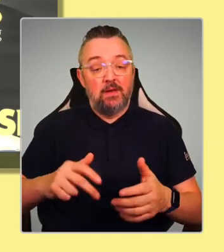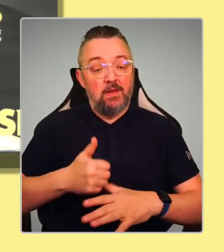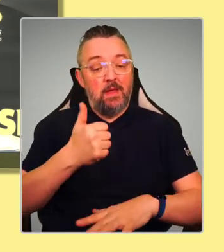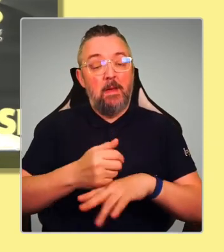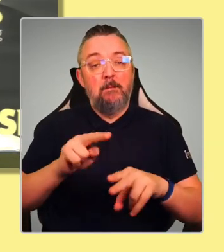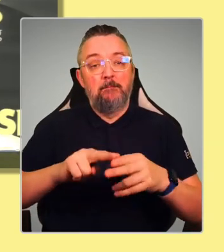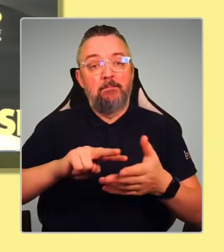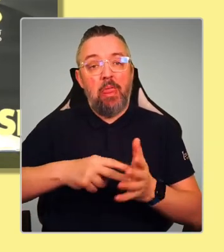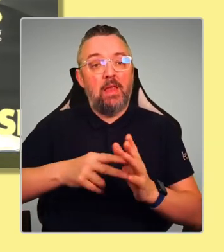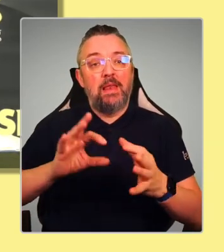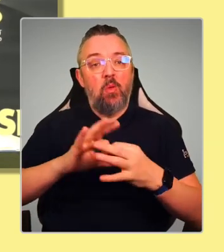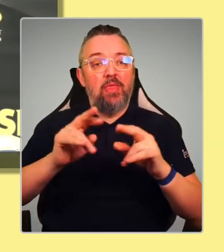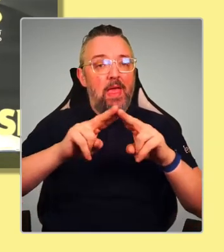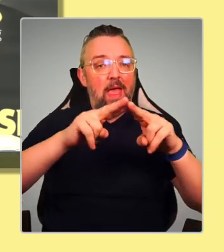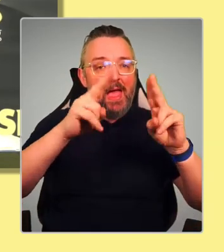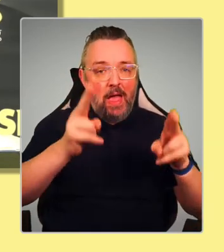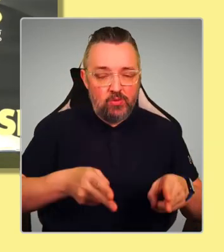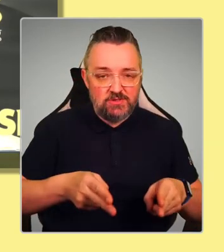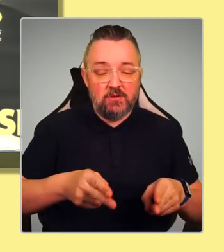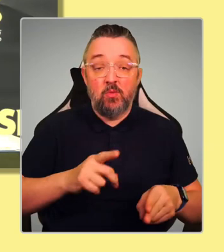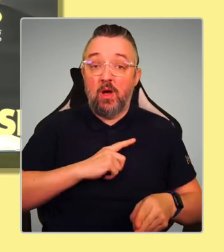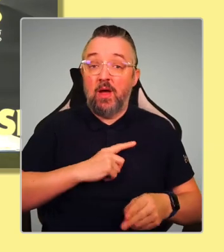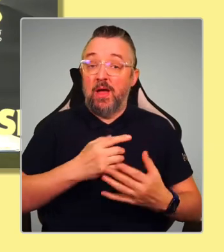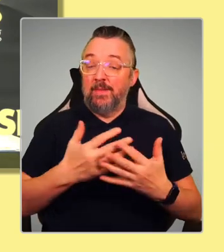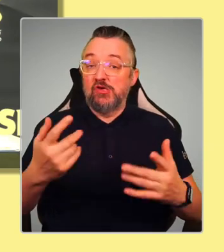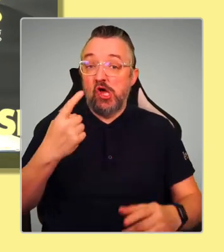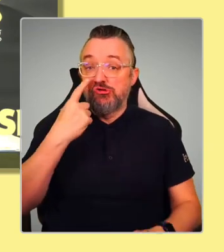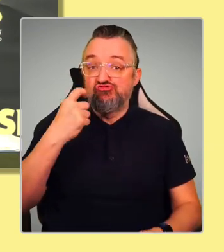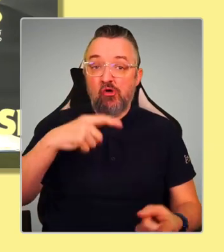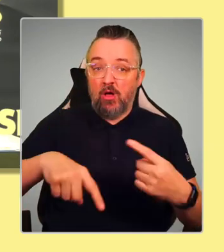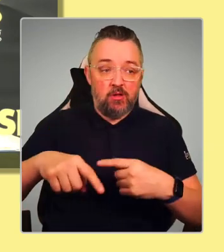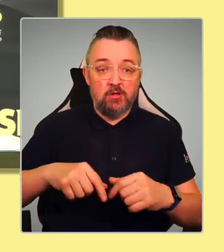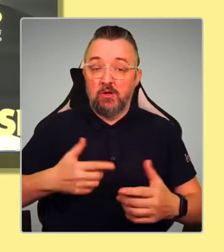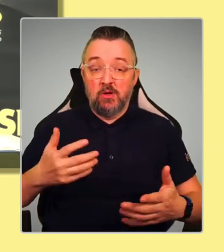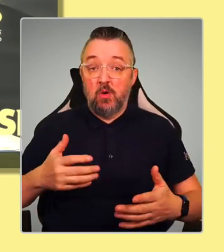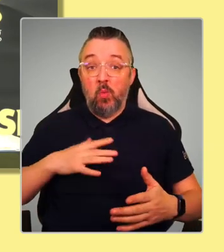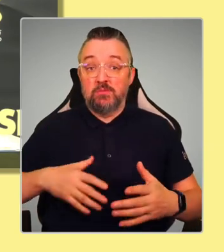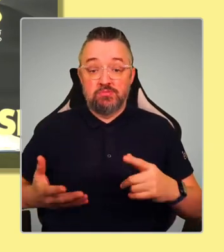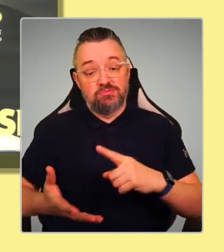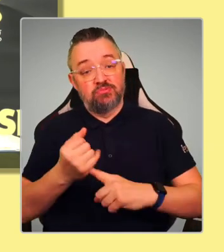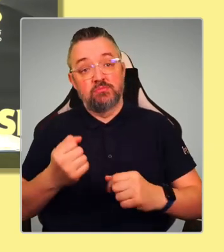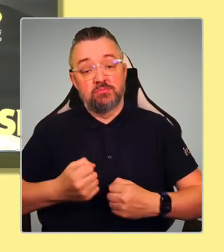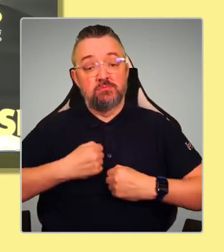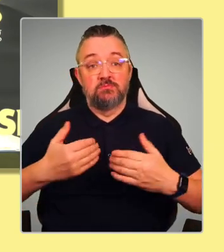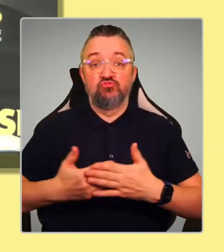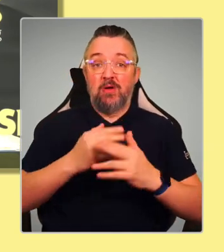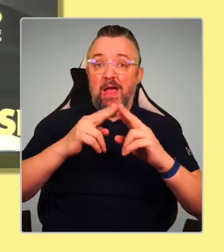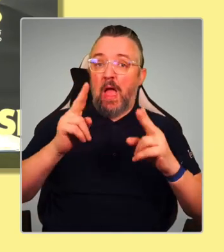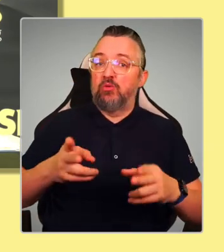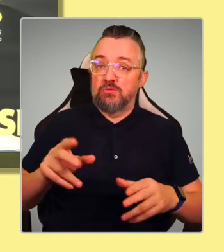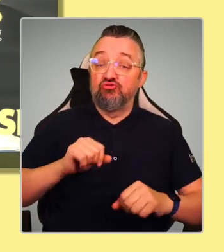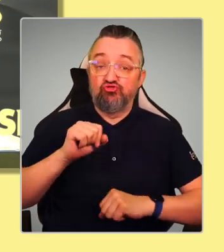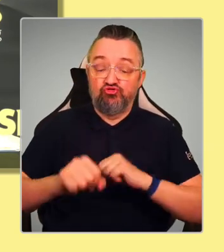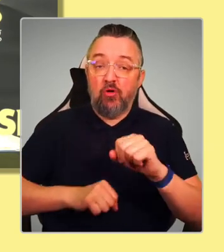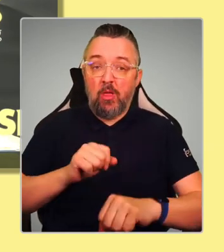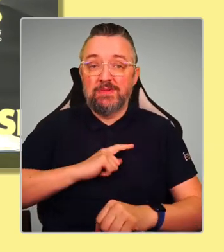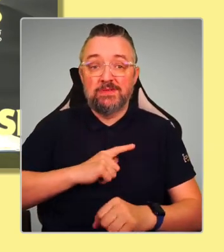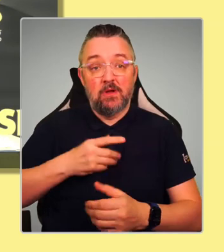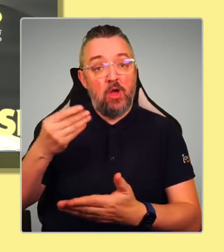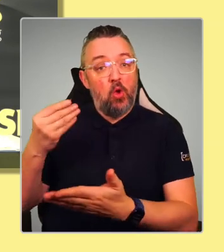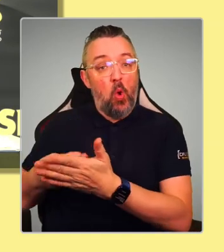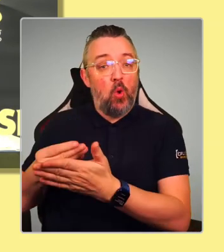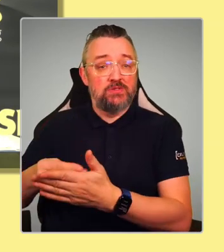that, you know, many young people are struggling to get onto the housing ladder, because of the way that the costs to do with housing are really accelerating. I've got some